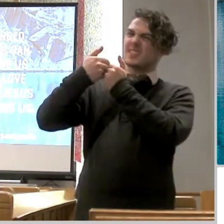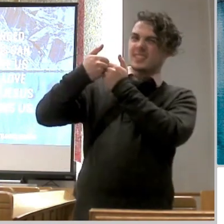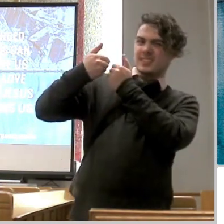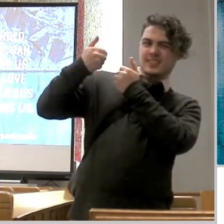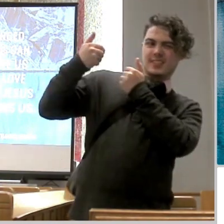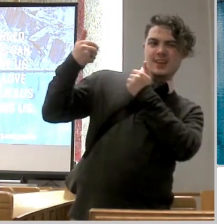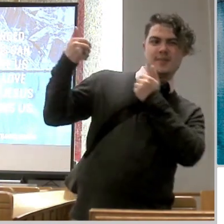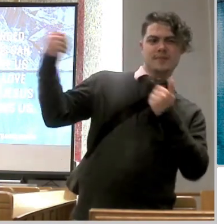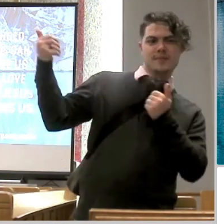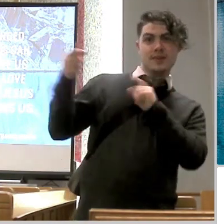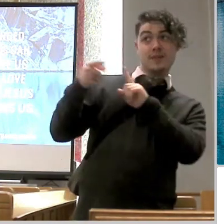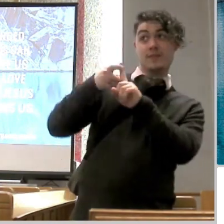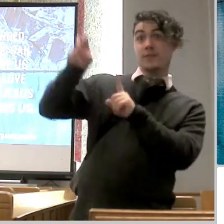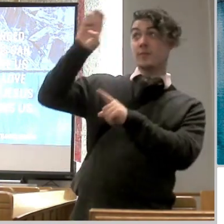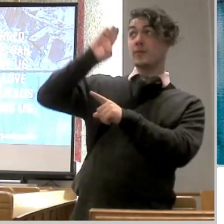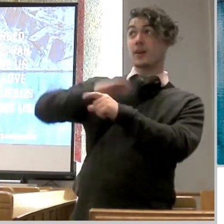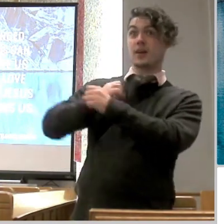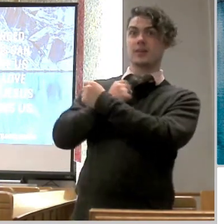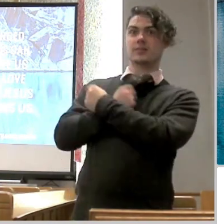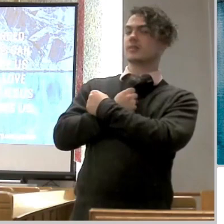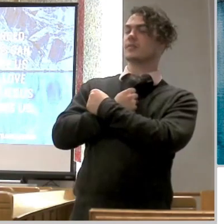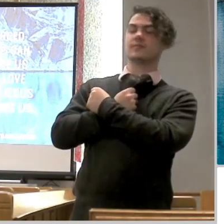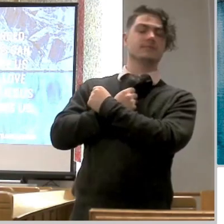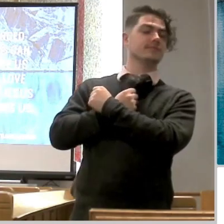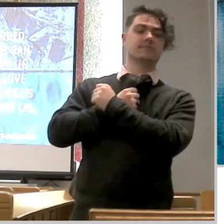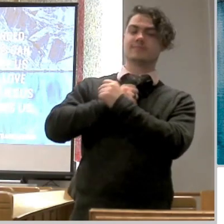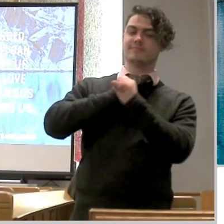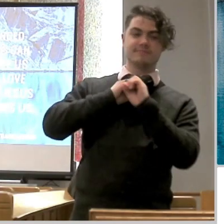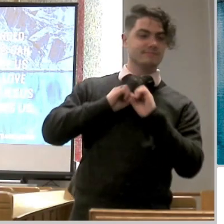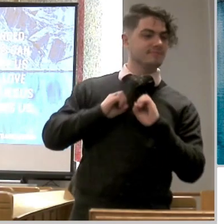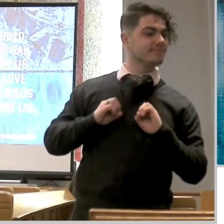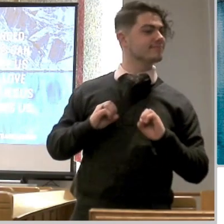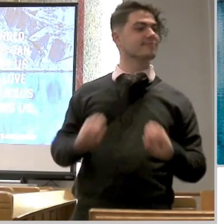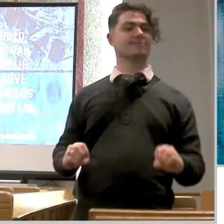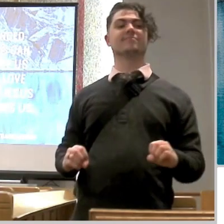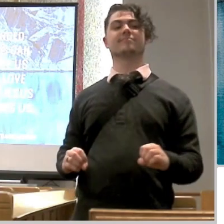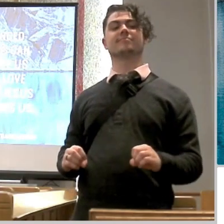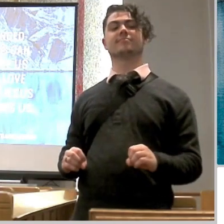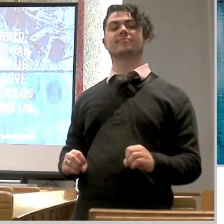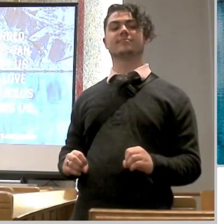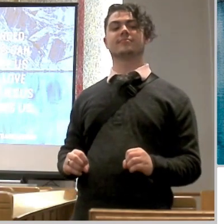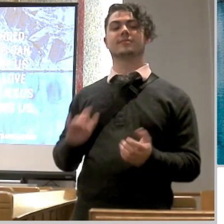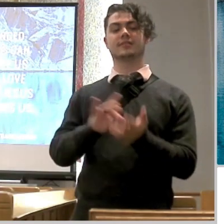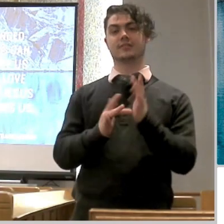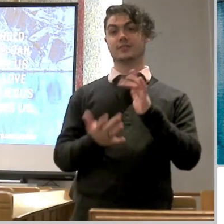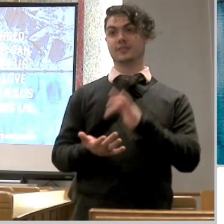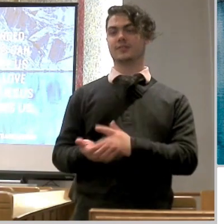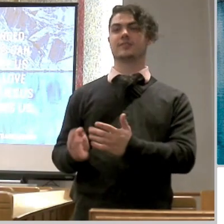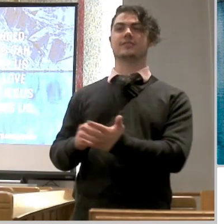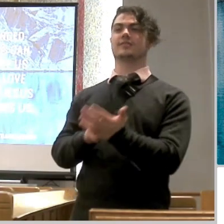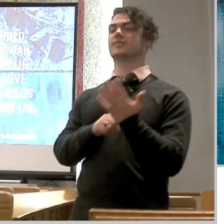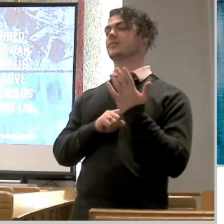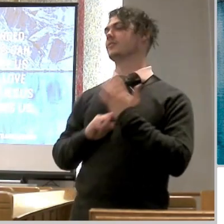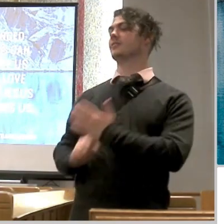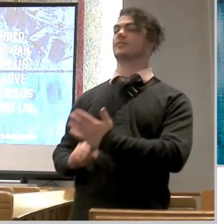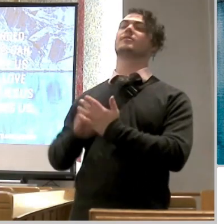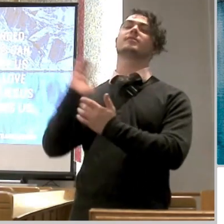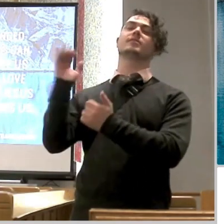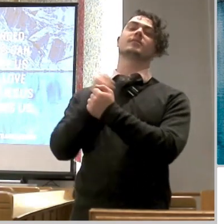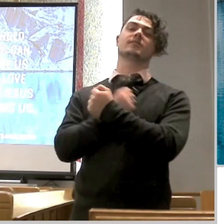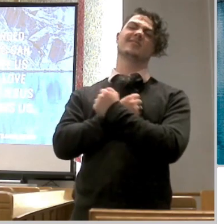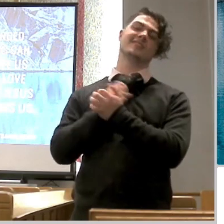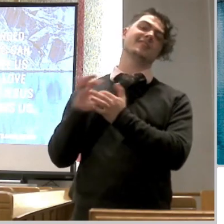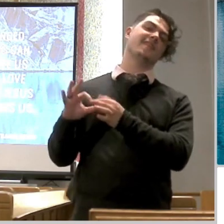right nothing can ever separate us from god's love with which christ jesus our lord shows us